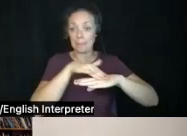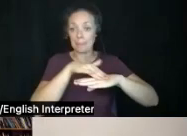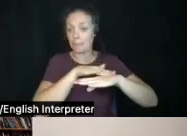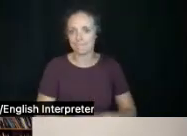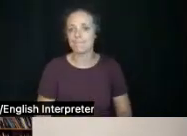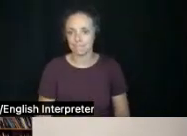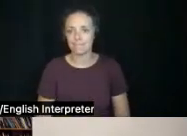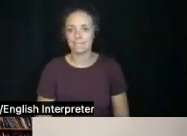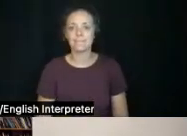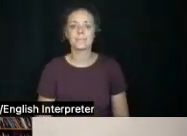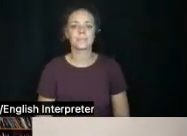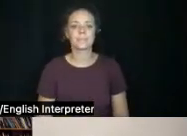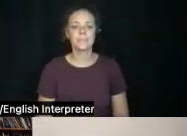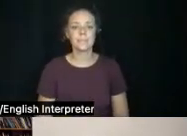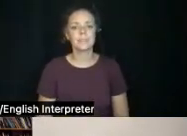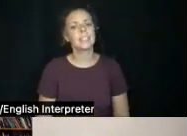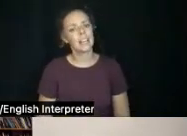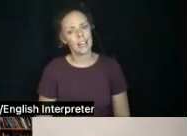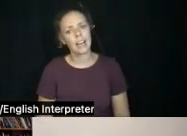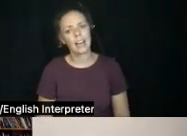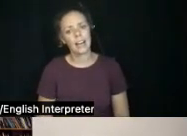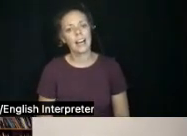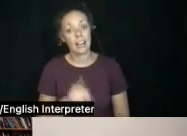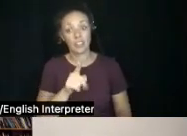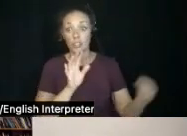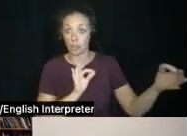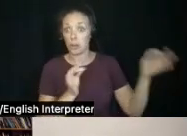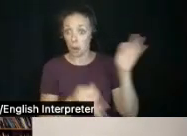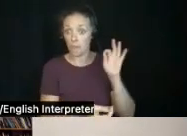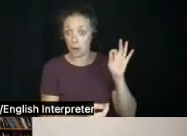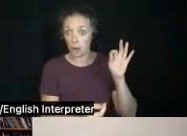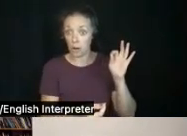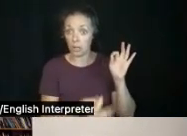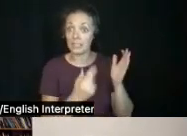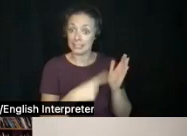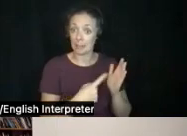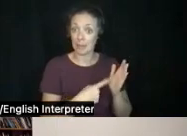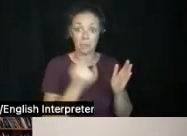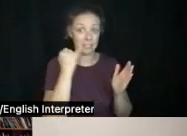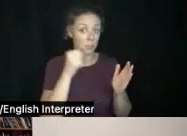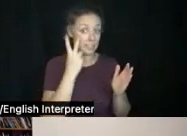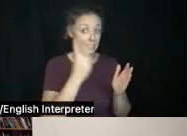right, that are just partially there. And you turn it over and it's like blank. You have no idea.